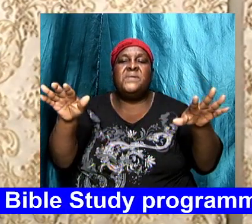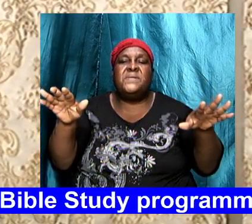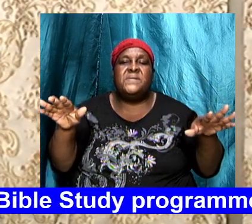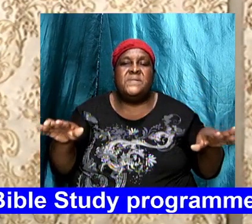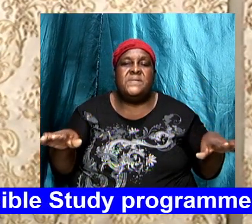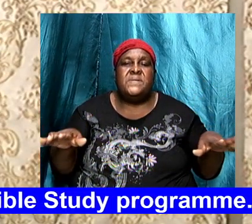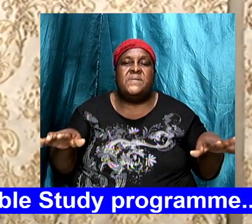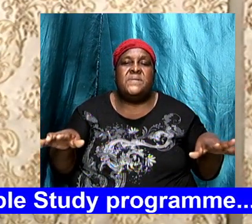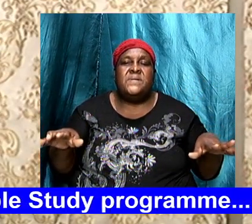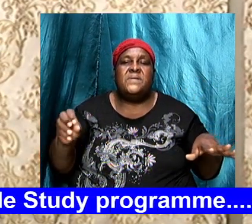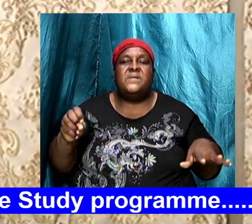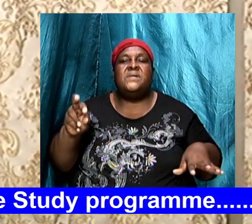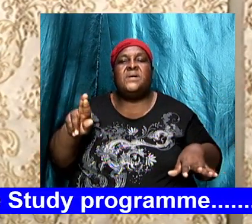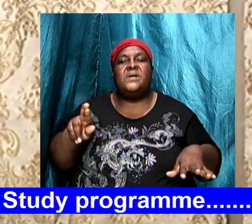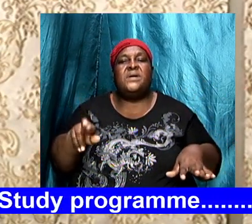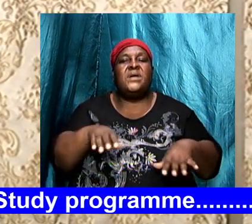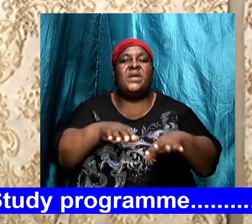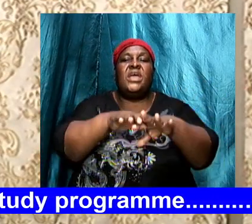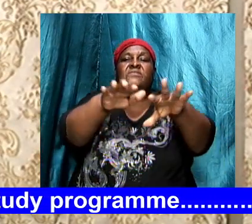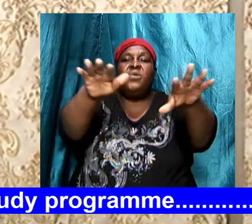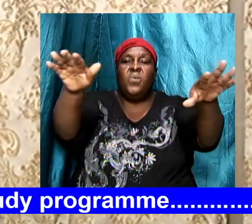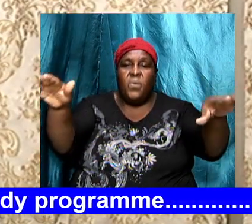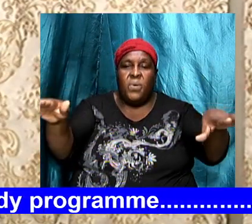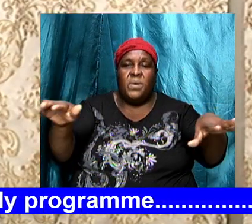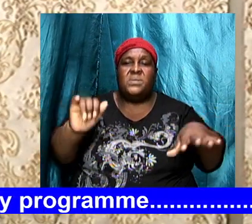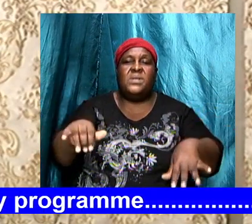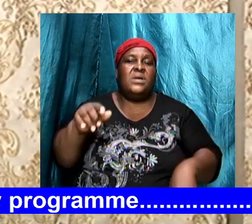or everyone that will hear